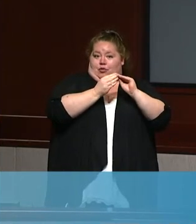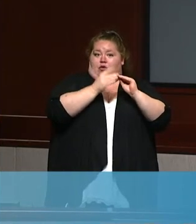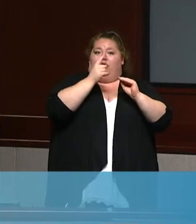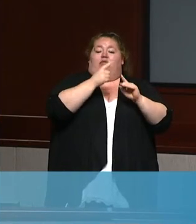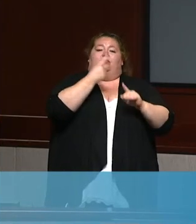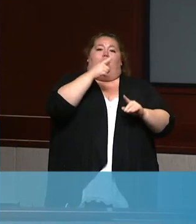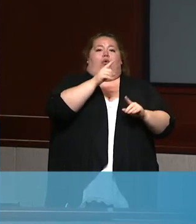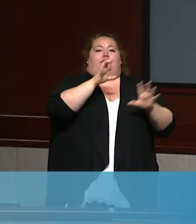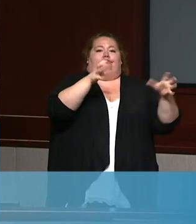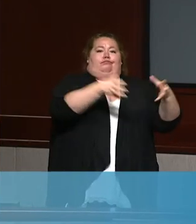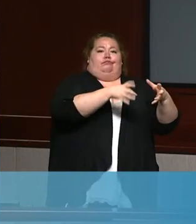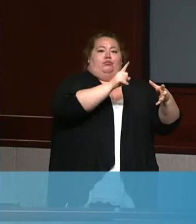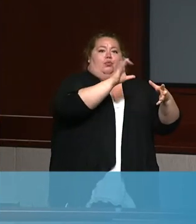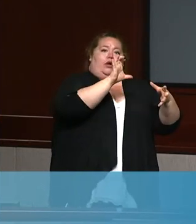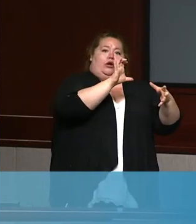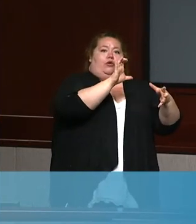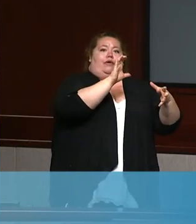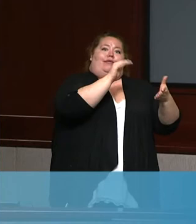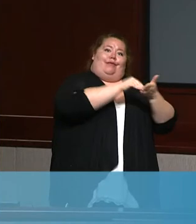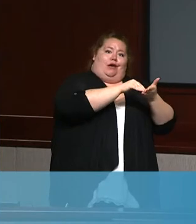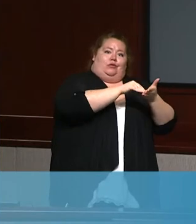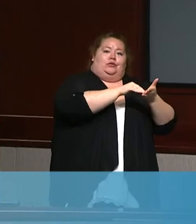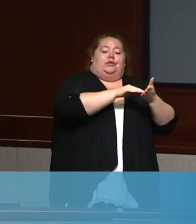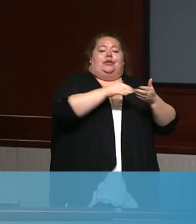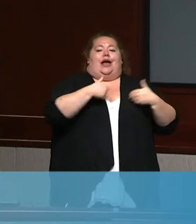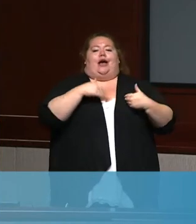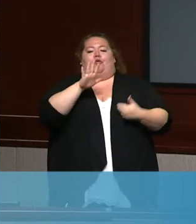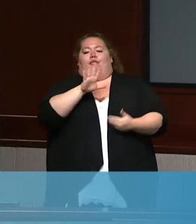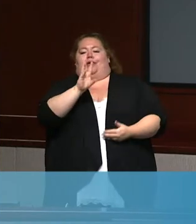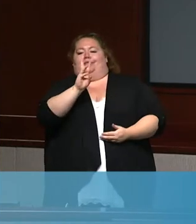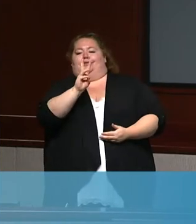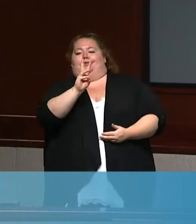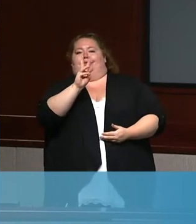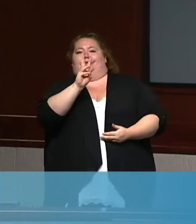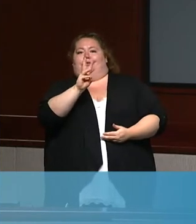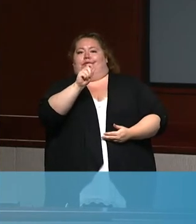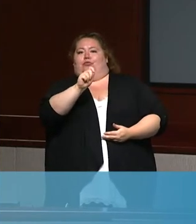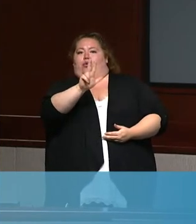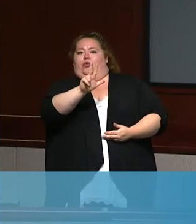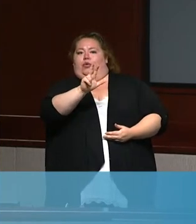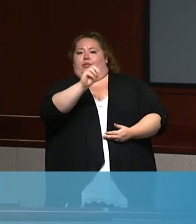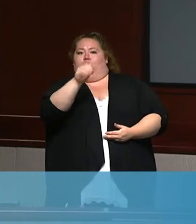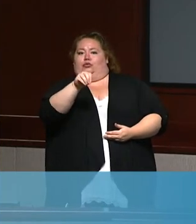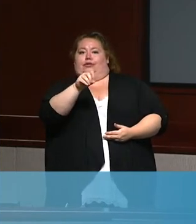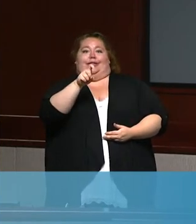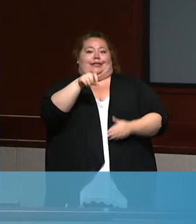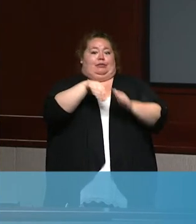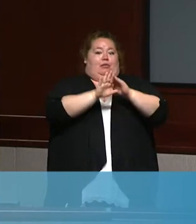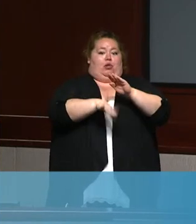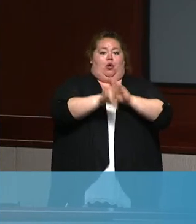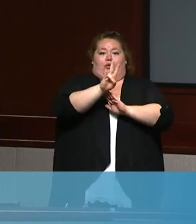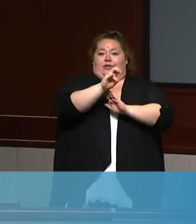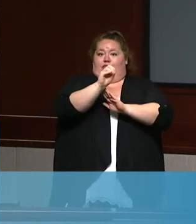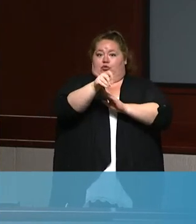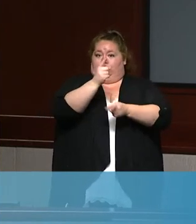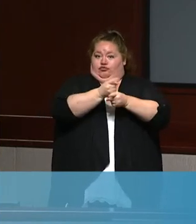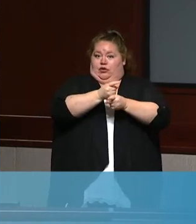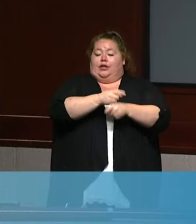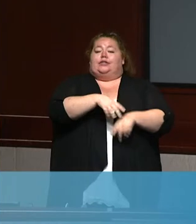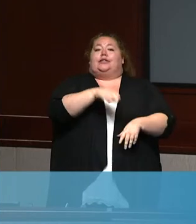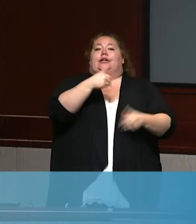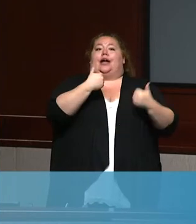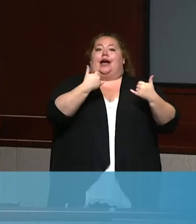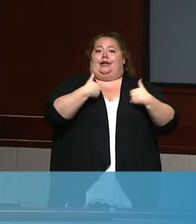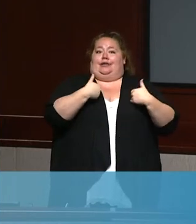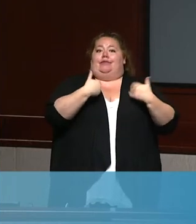averaged over seven days was 6.3. We need to be below seven to move into